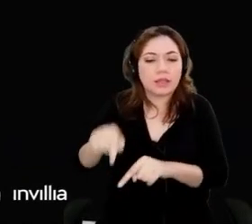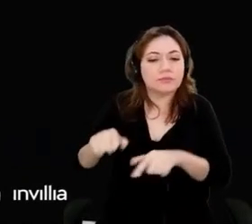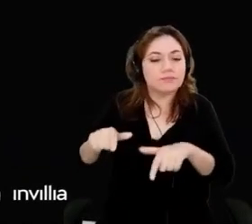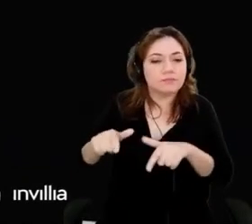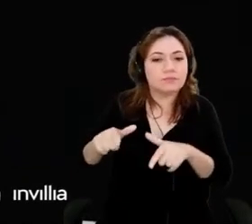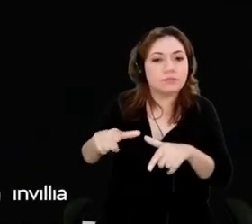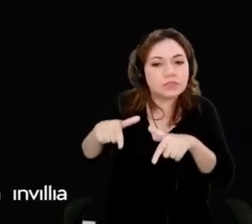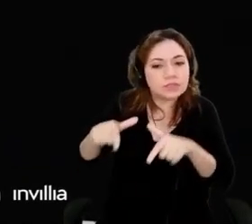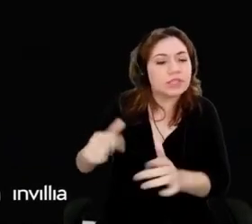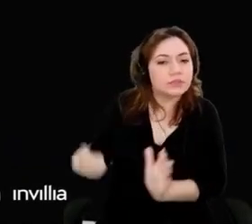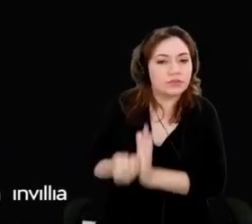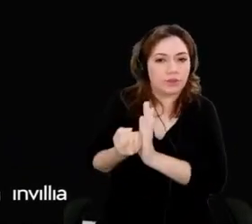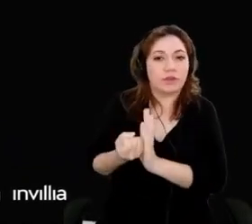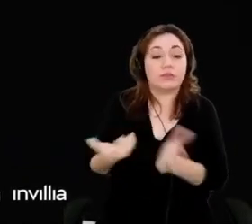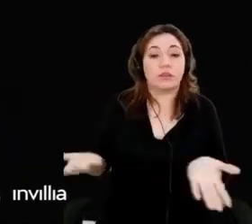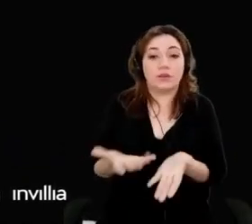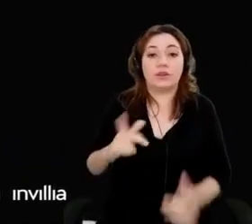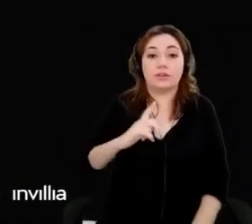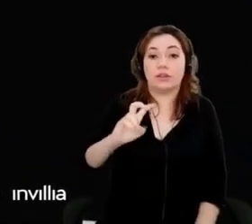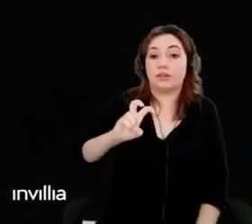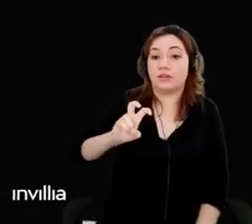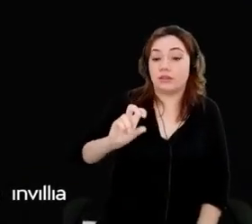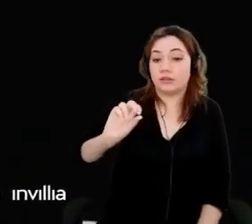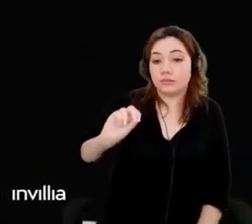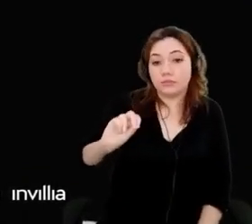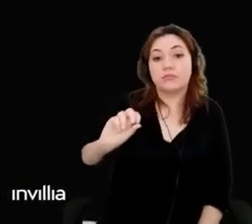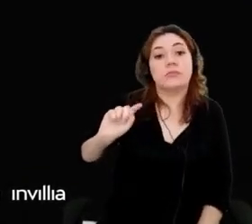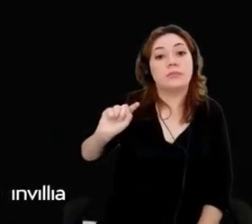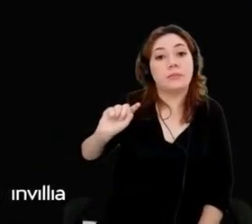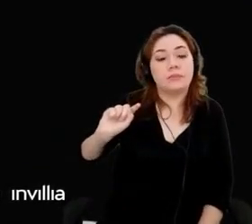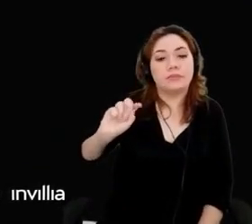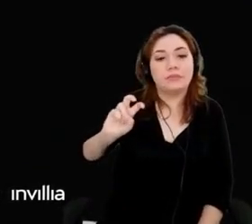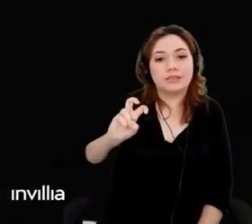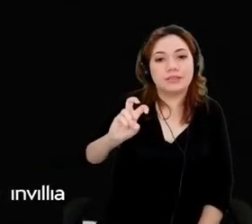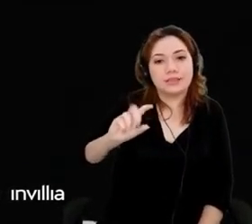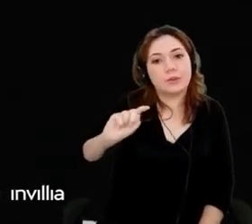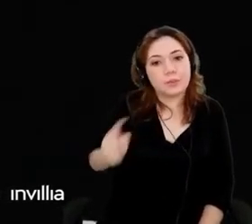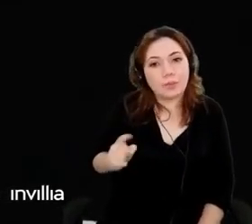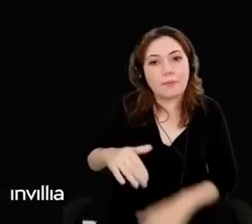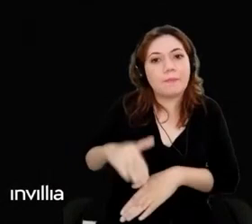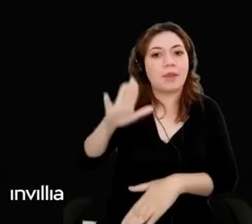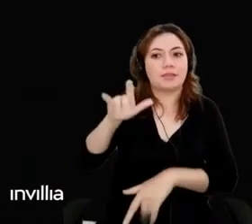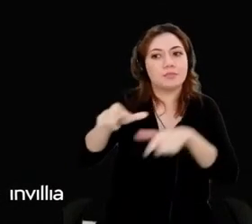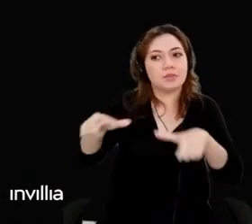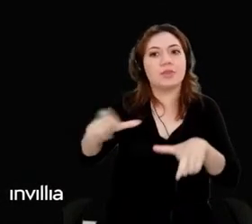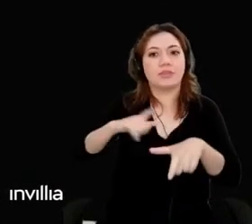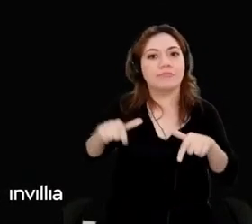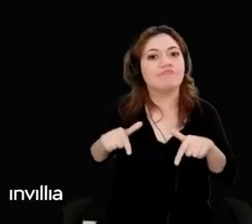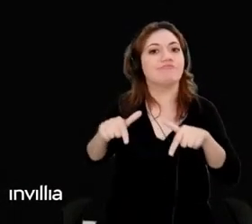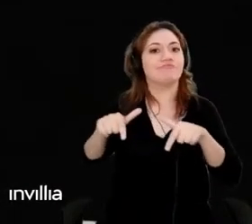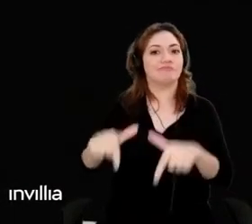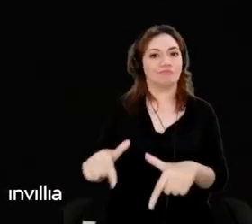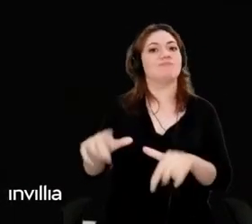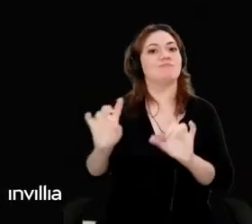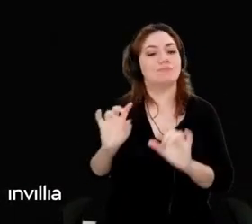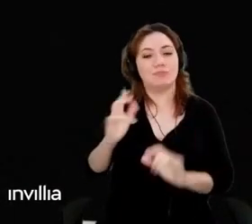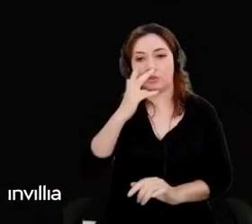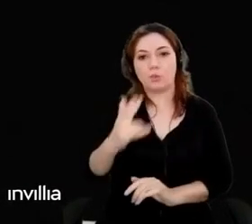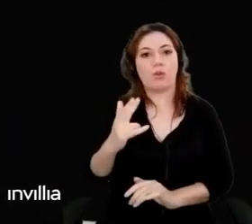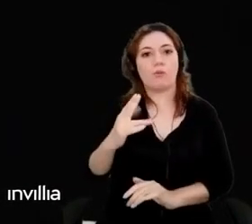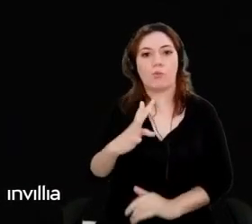AI and GenAI certified experts. We also keep investing